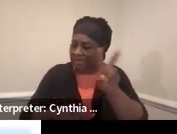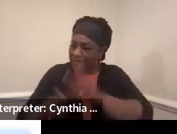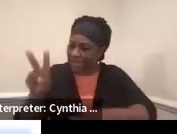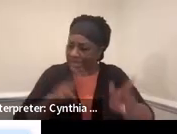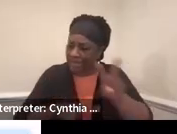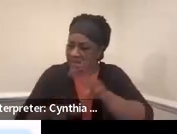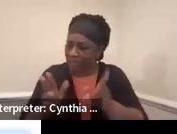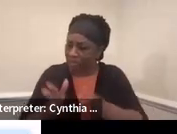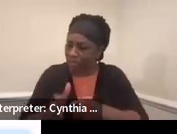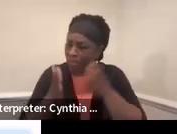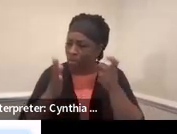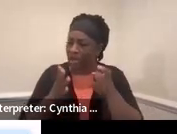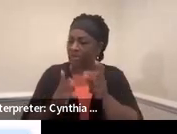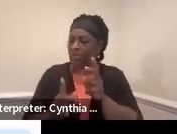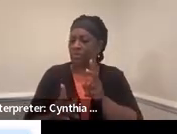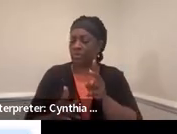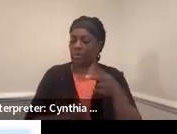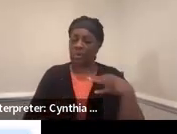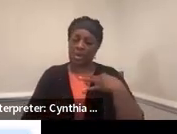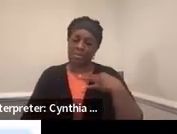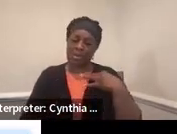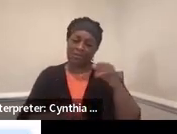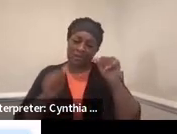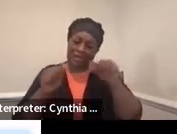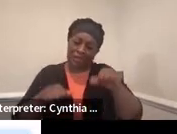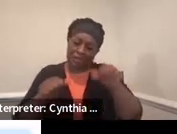required to apply for eligibility.